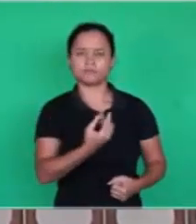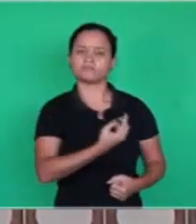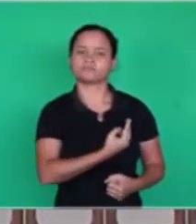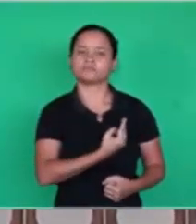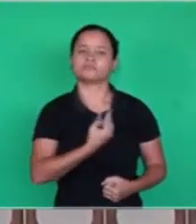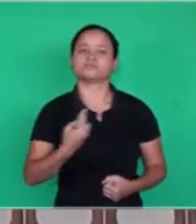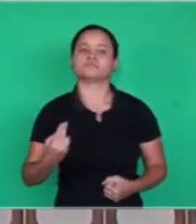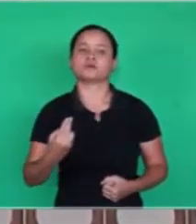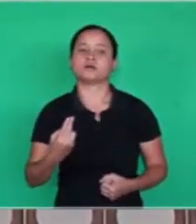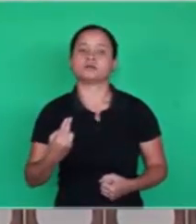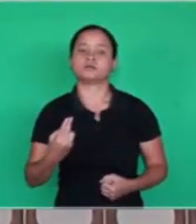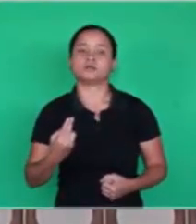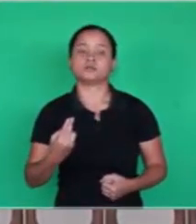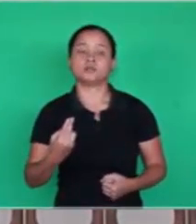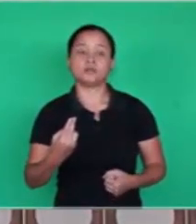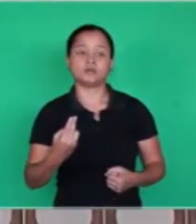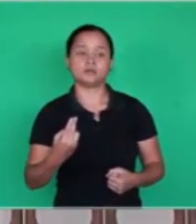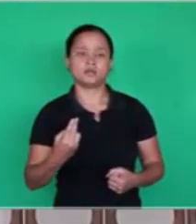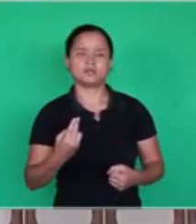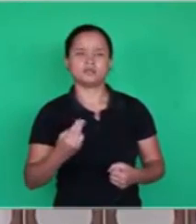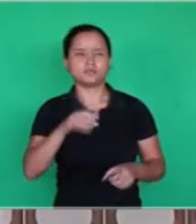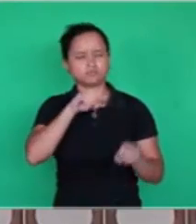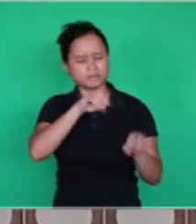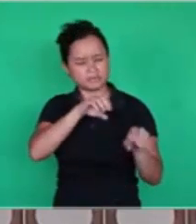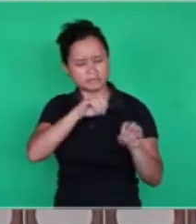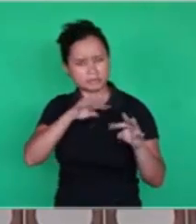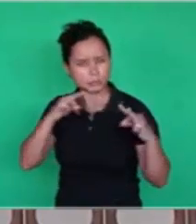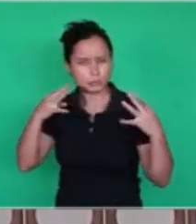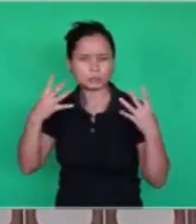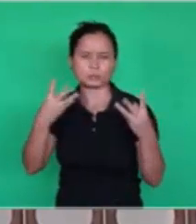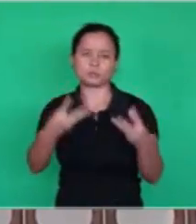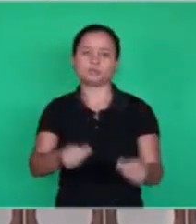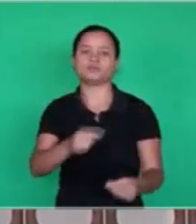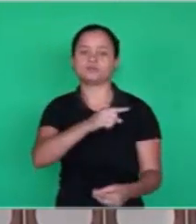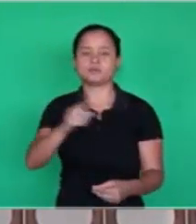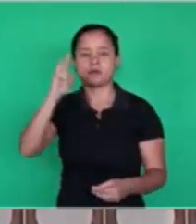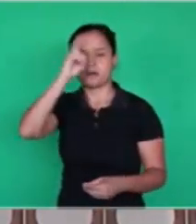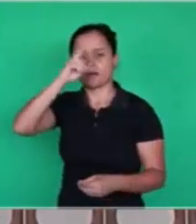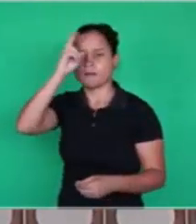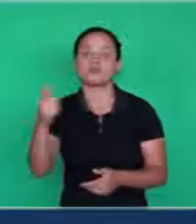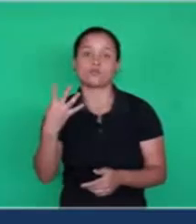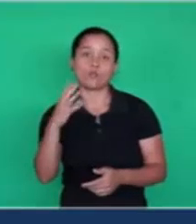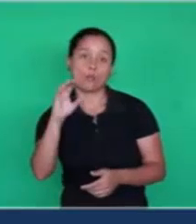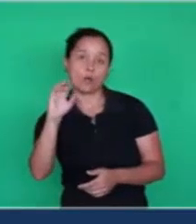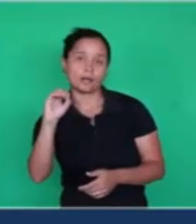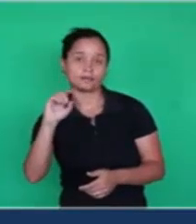teach you all things and bring to your remembrance all things that I said to you.